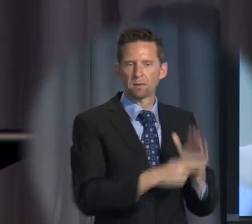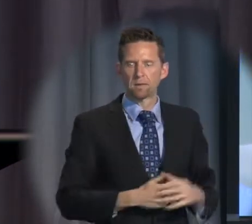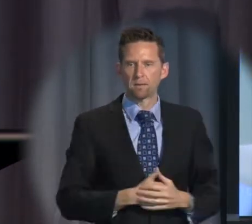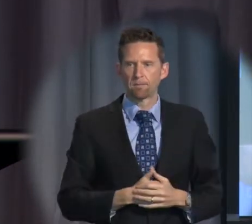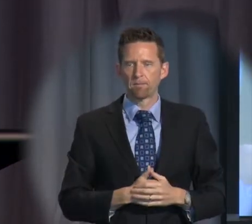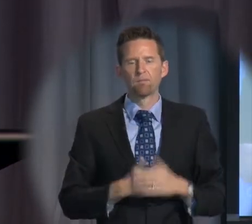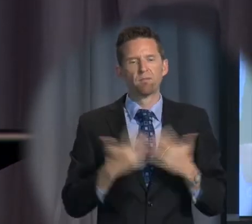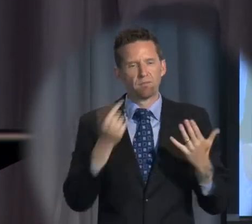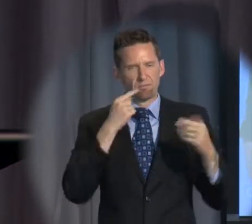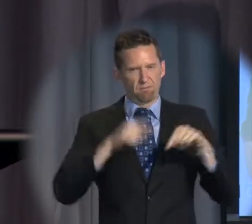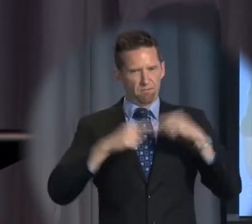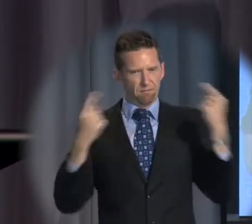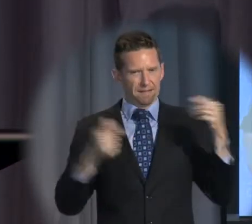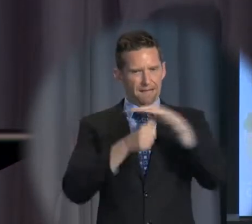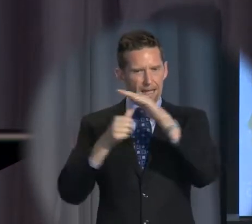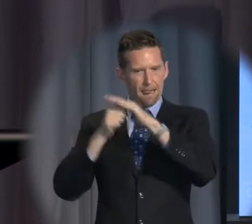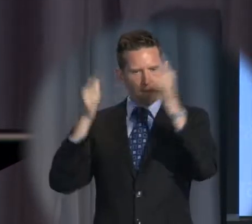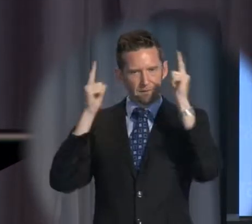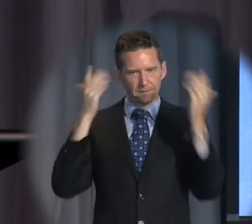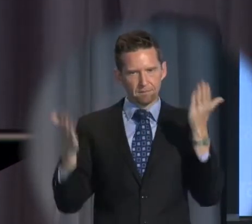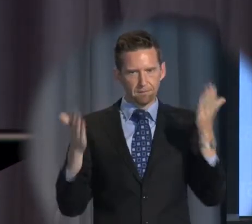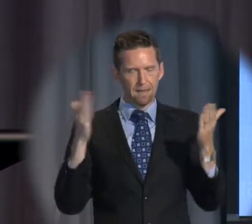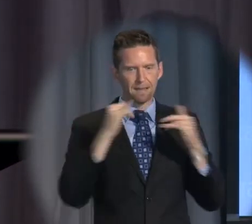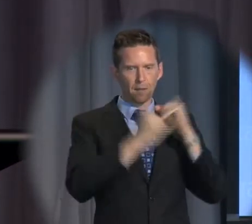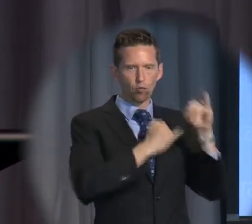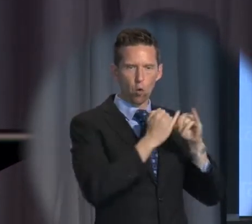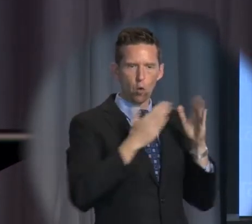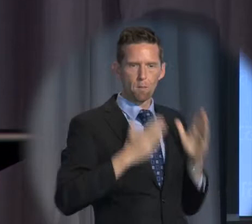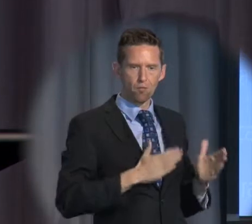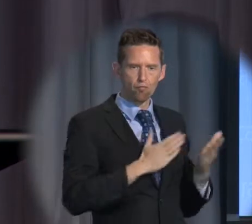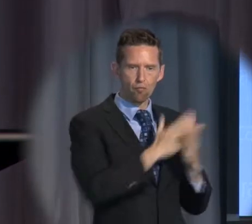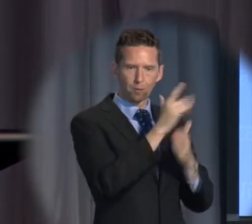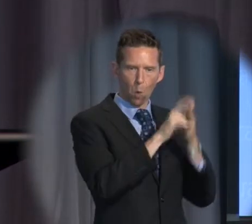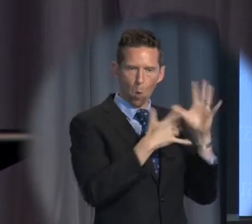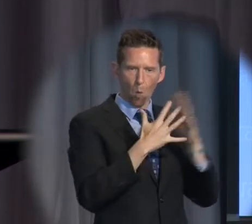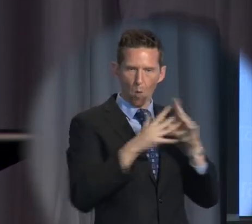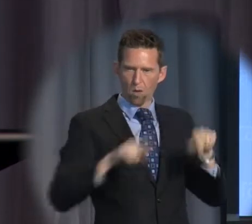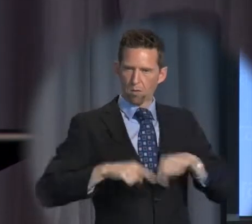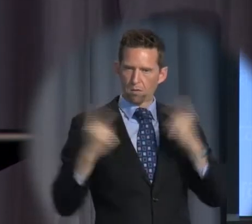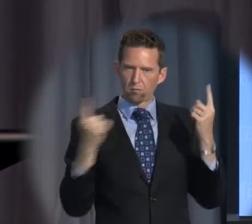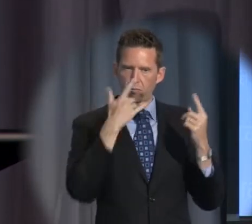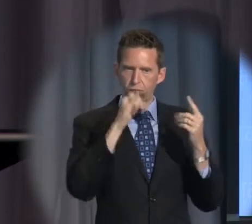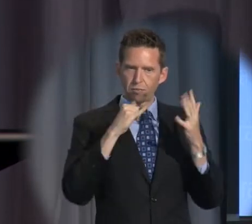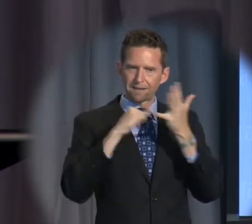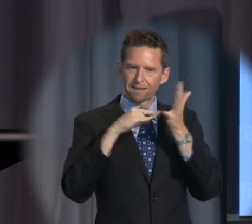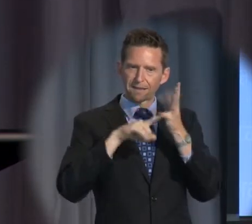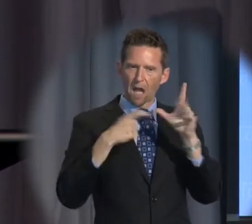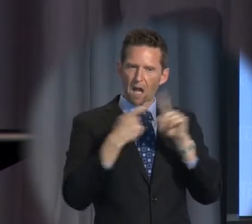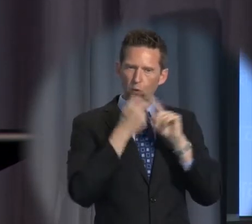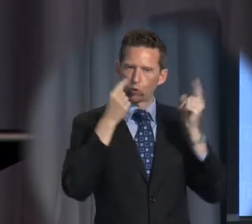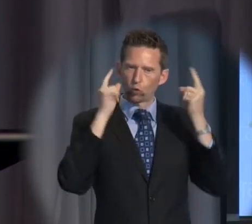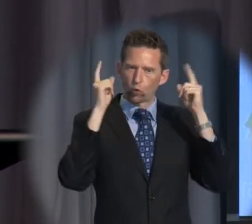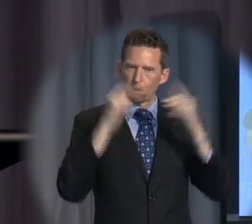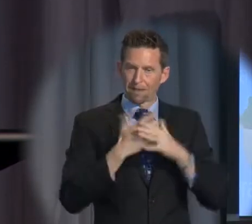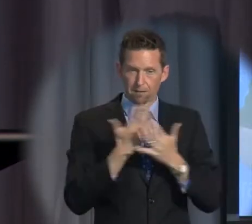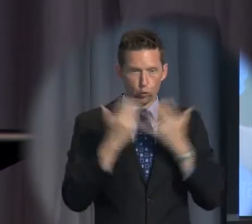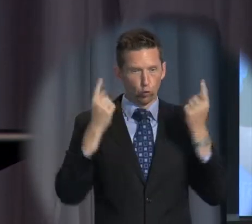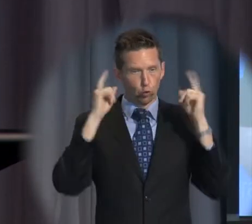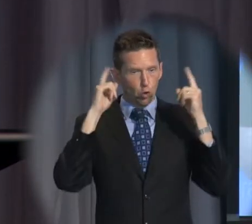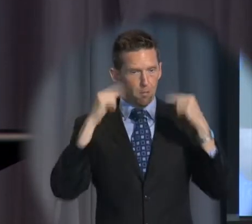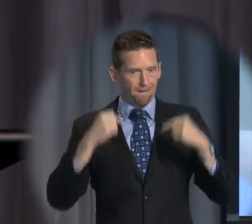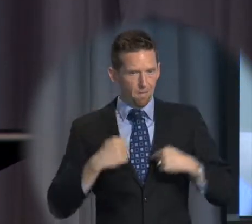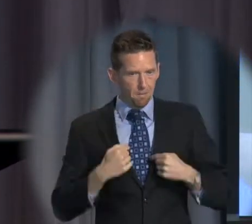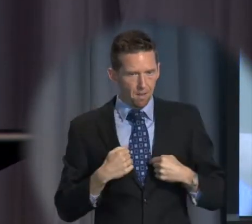of senior leaders to international human rights law was stark and very disturbing, and particularly disturbing for me